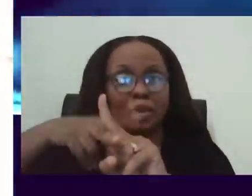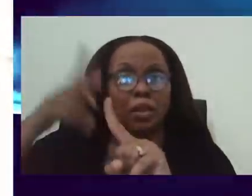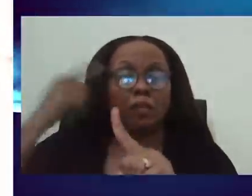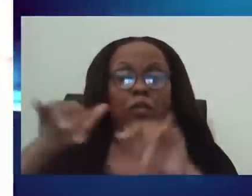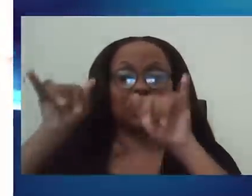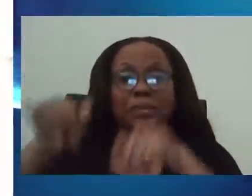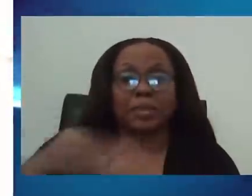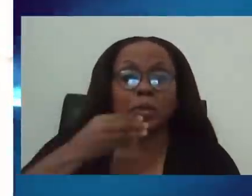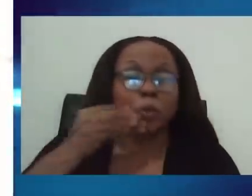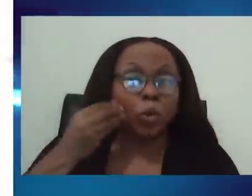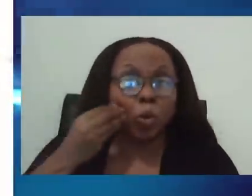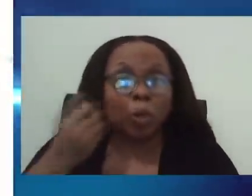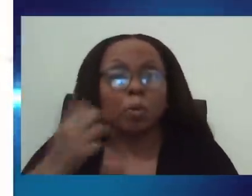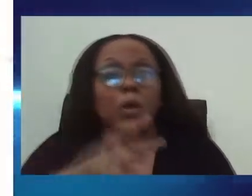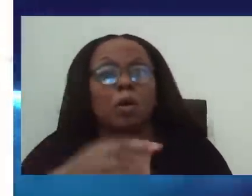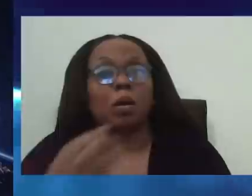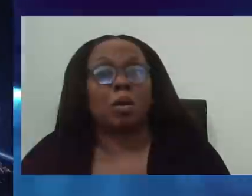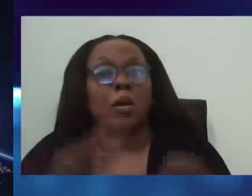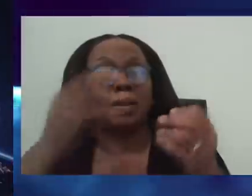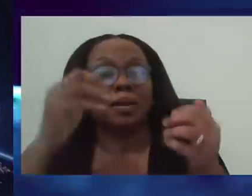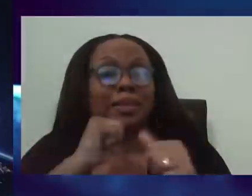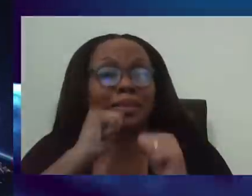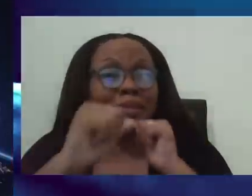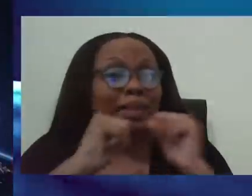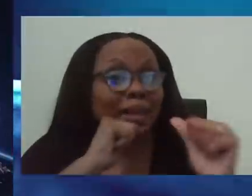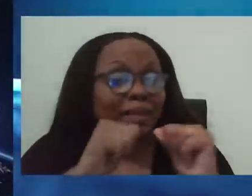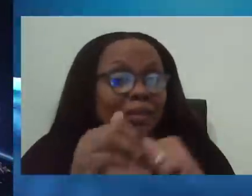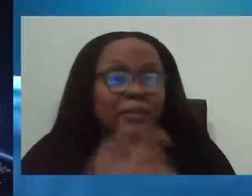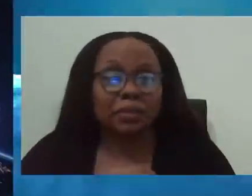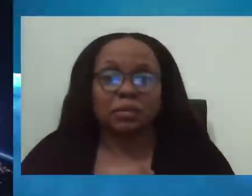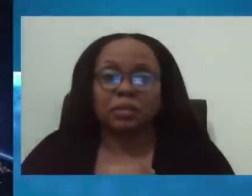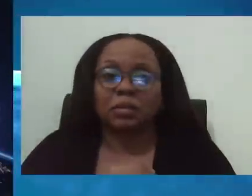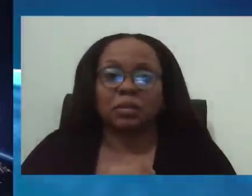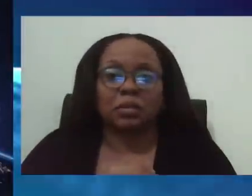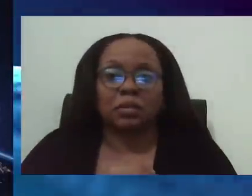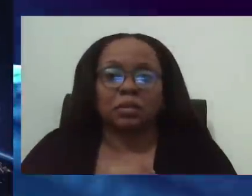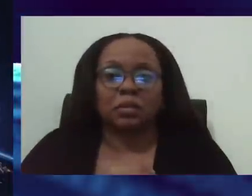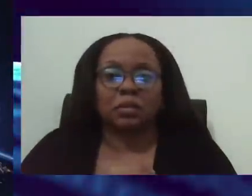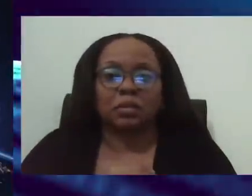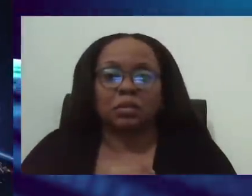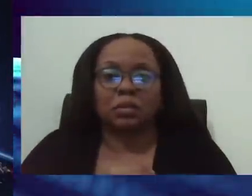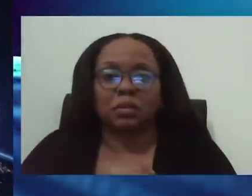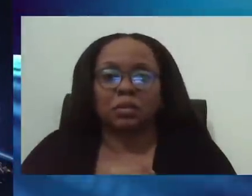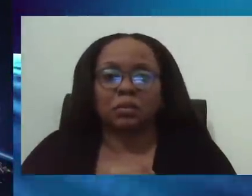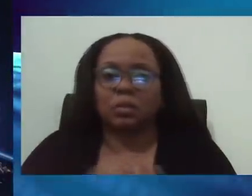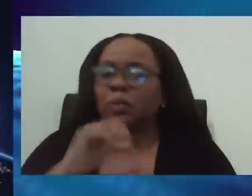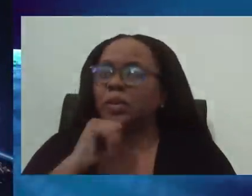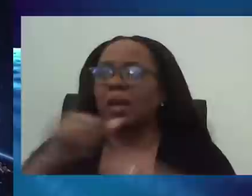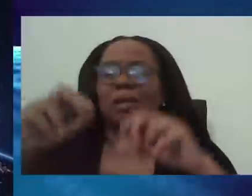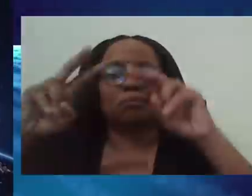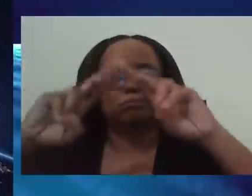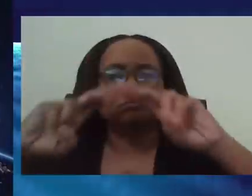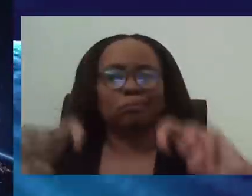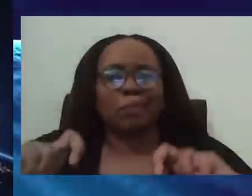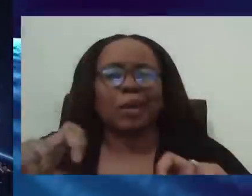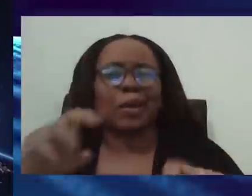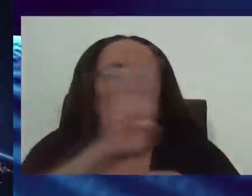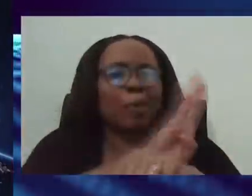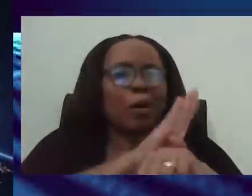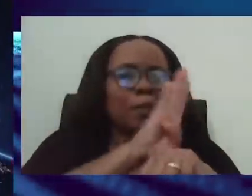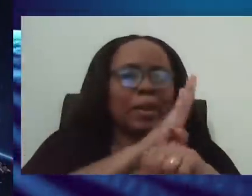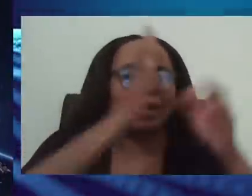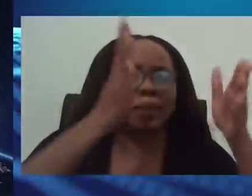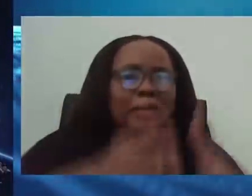been denied or? Well, we don't really break it down to Barbadians versus one international persons.